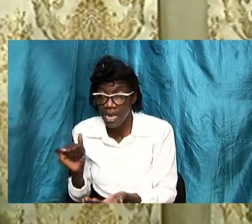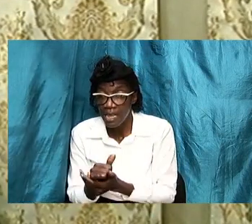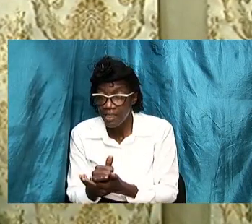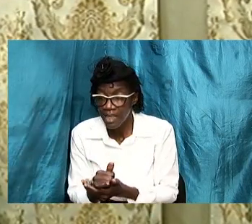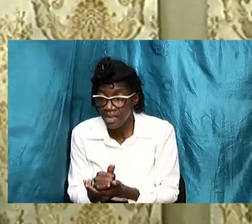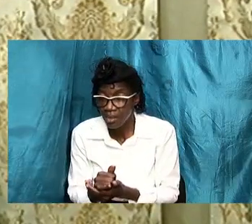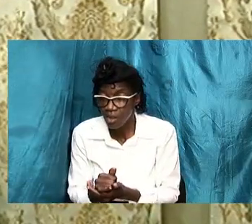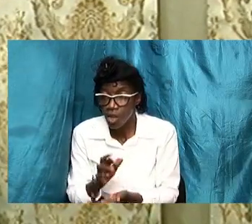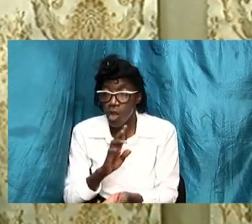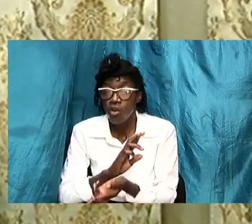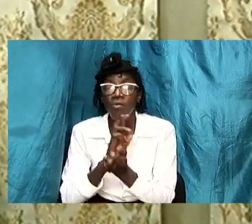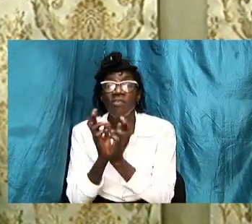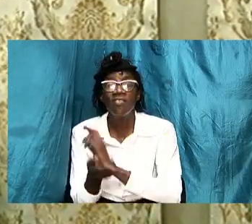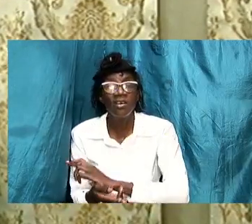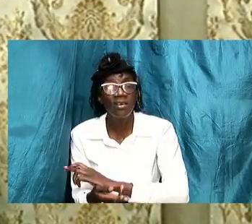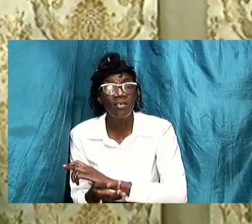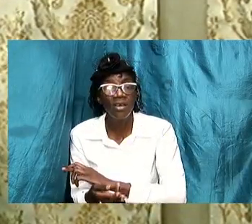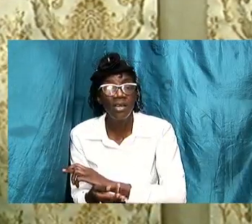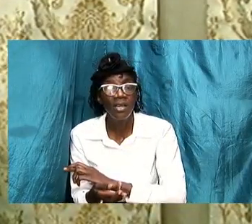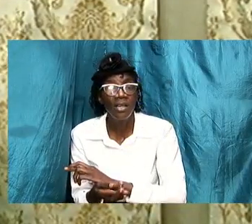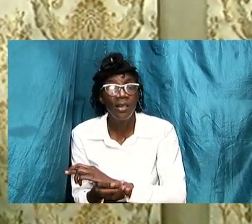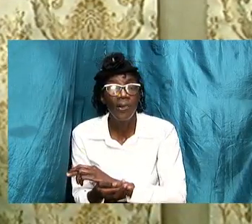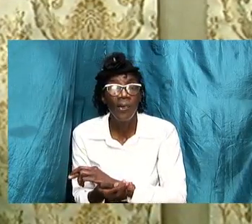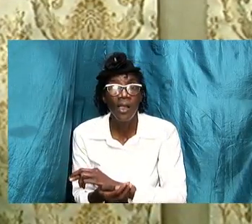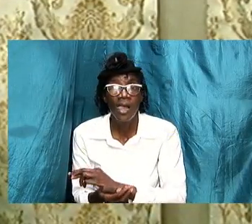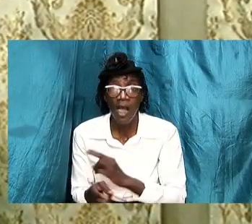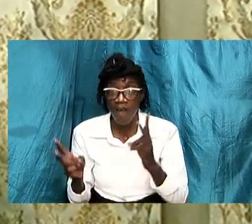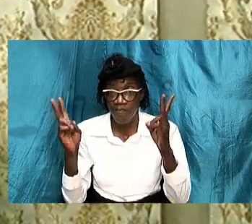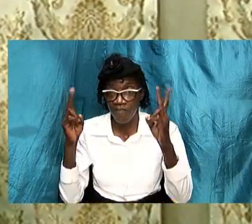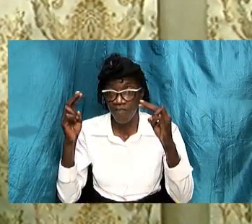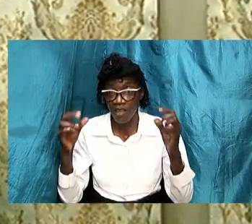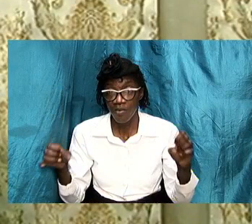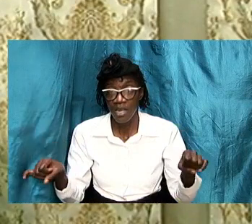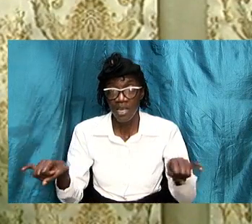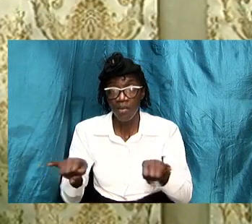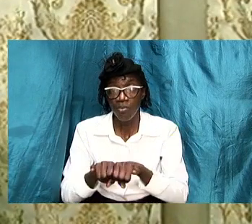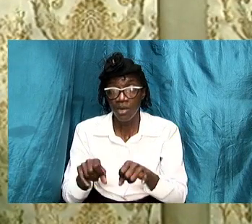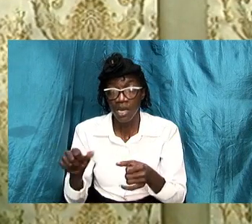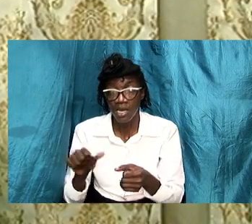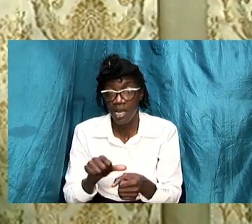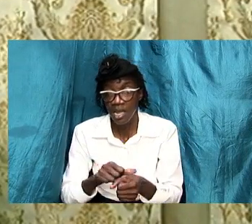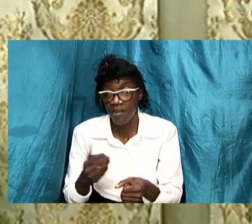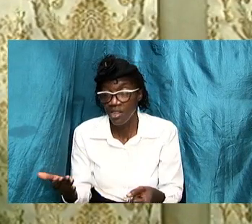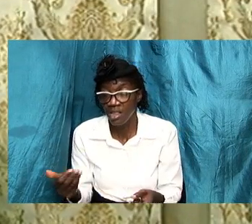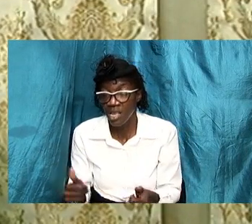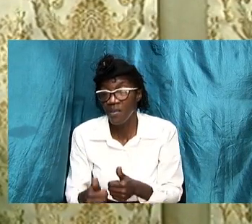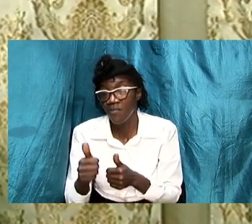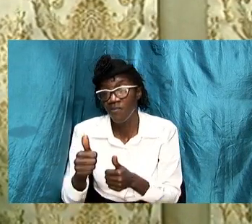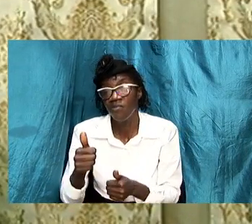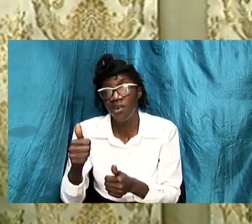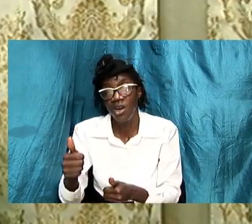was very significant because everything that followed